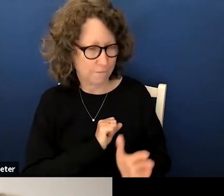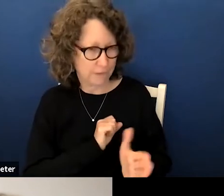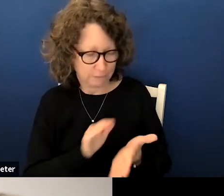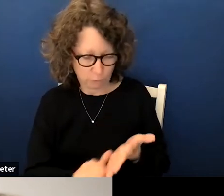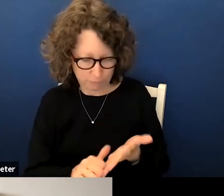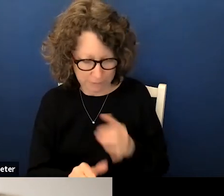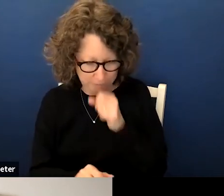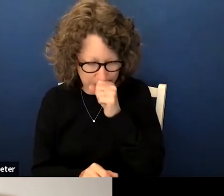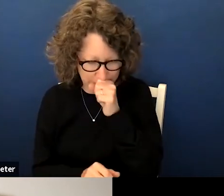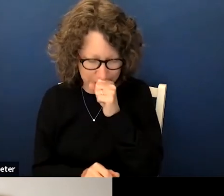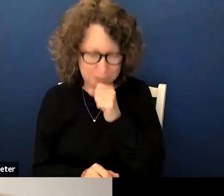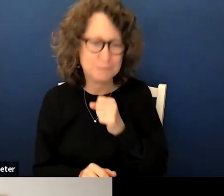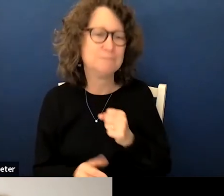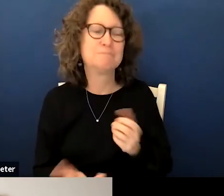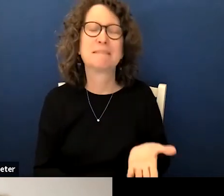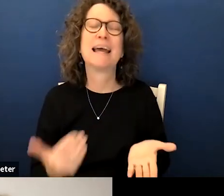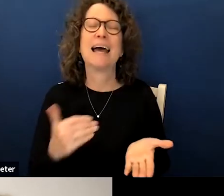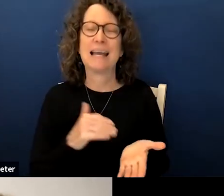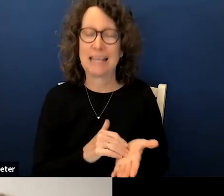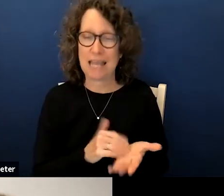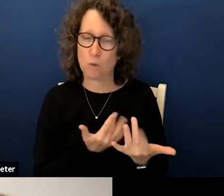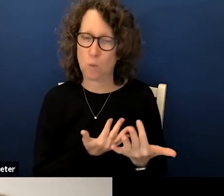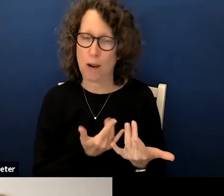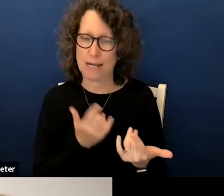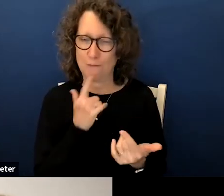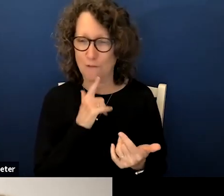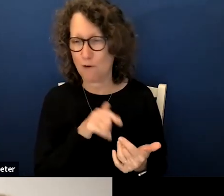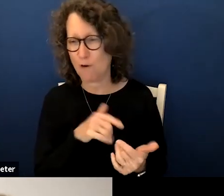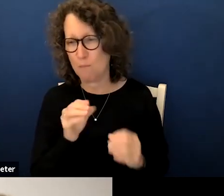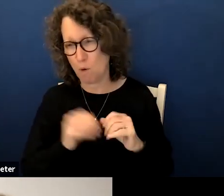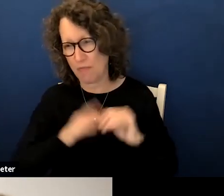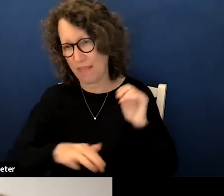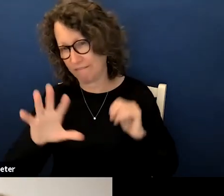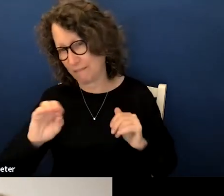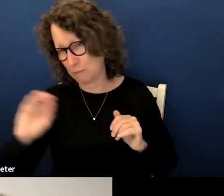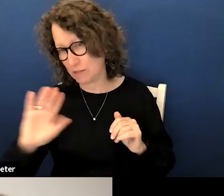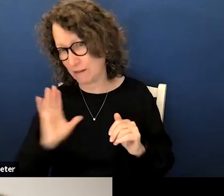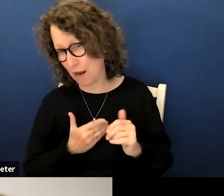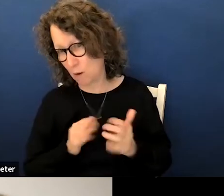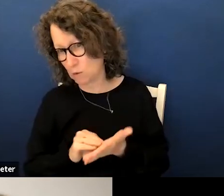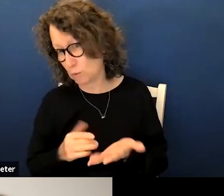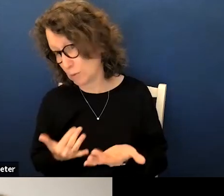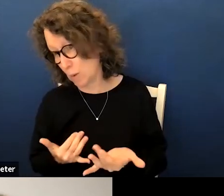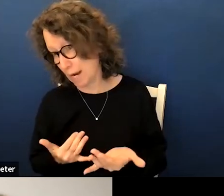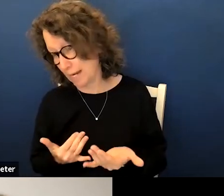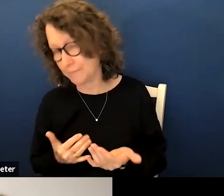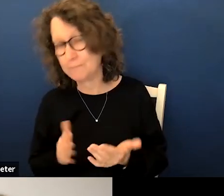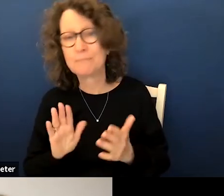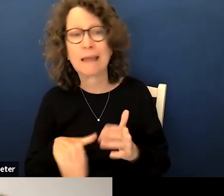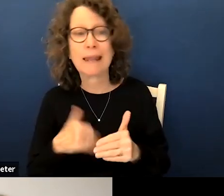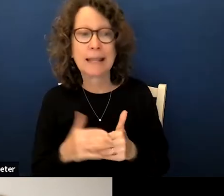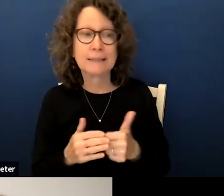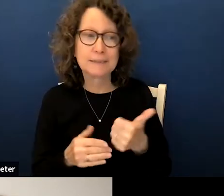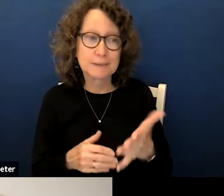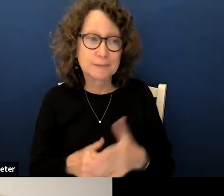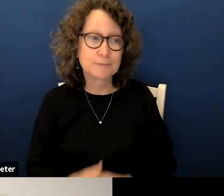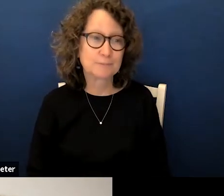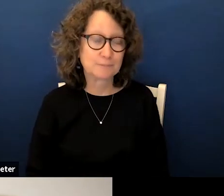and again awaiting response from over 50 percent of our students next slide please